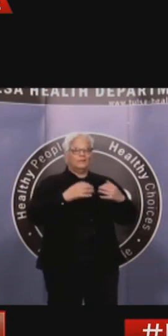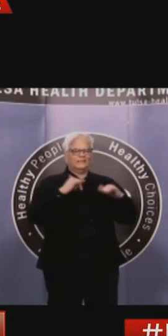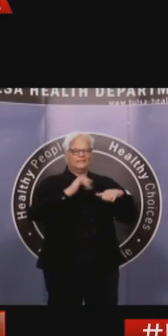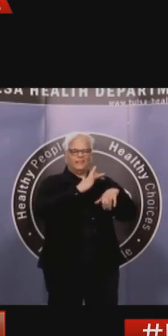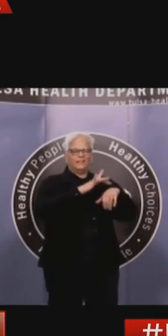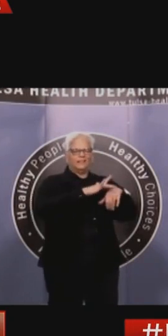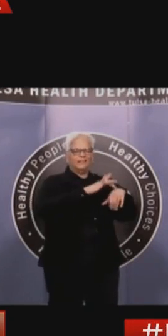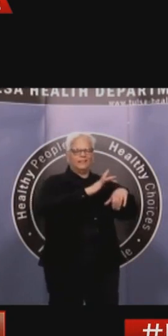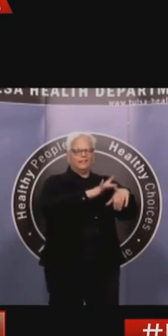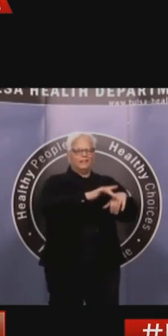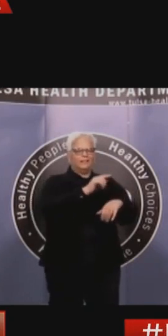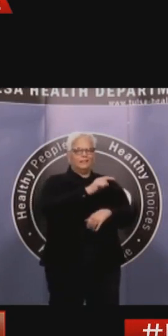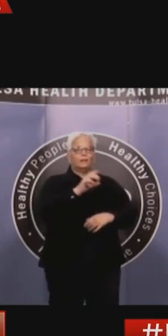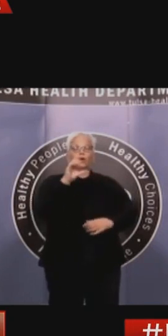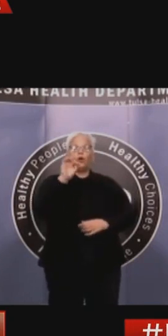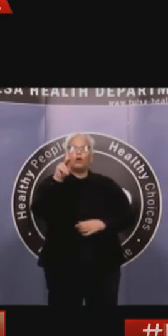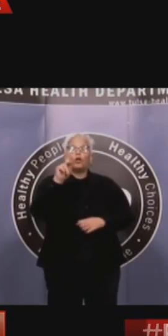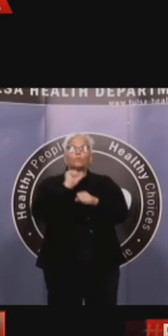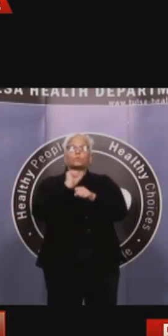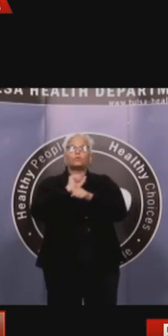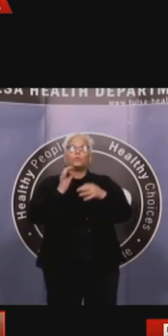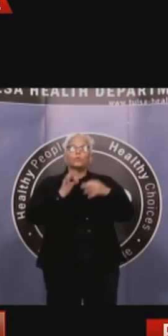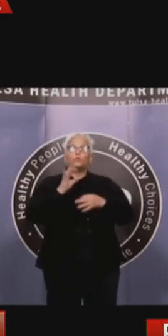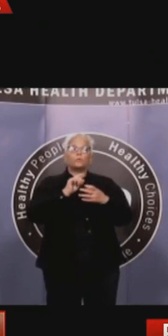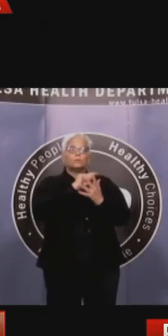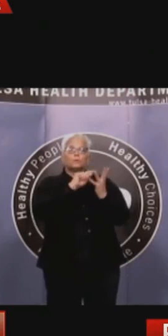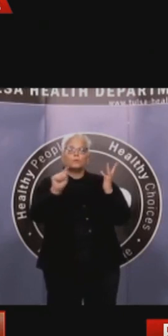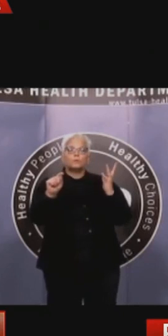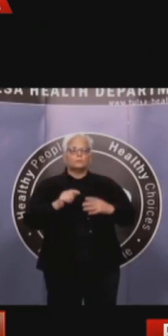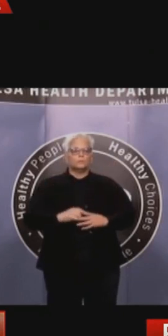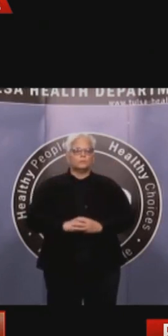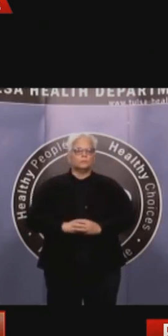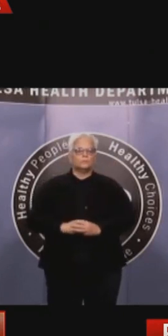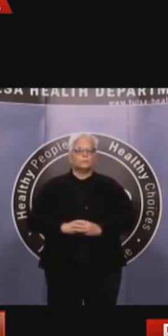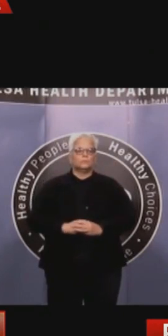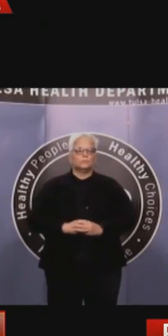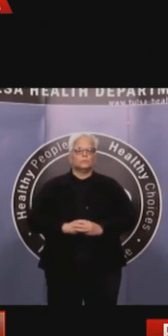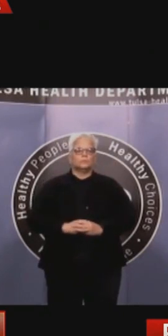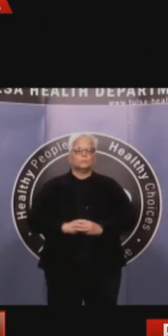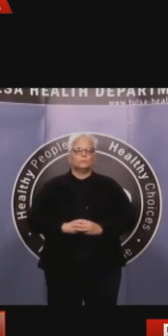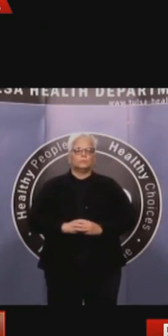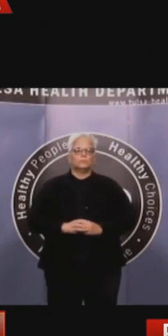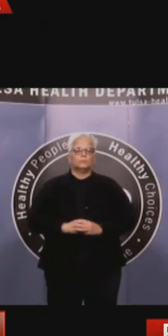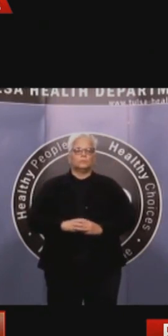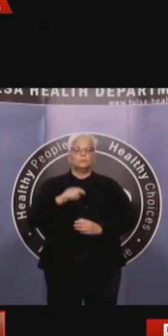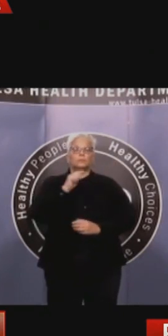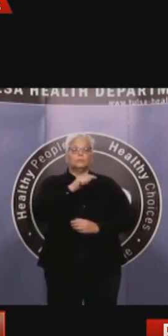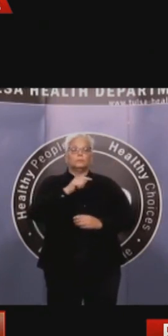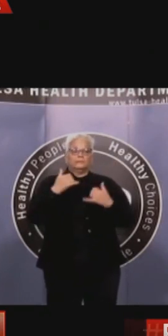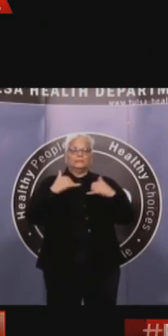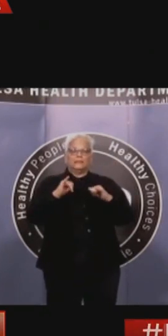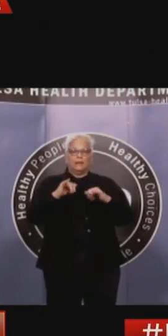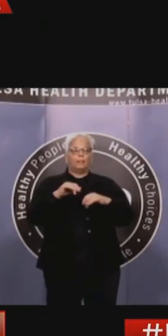charges on average are being filed every day. And the Tulsa County Election Board and the Oklahoma State Election Board are asking